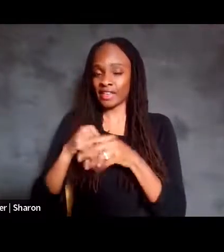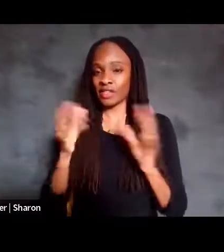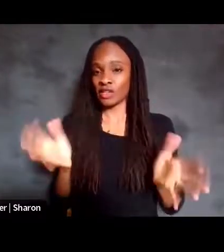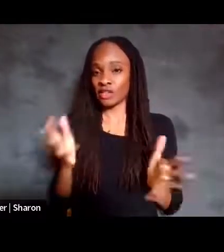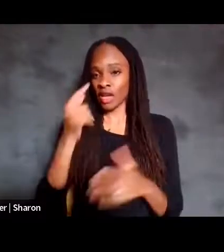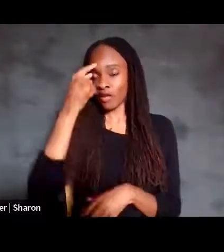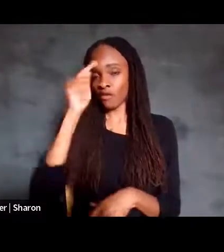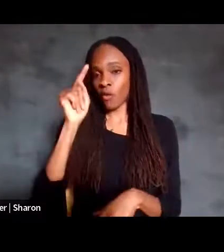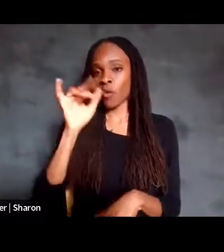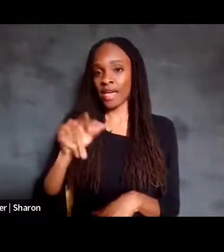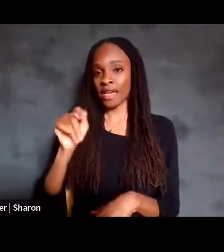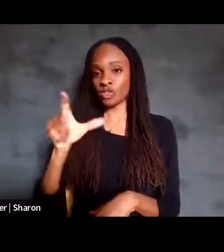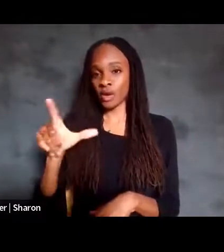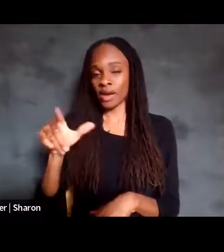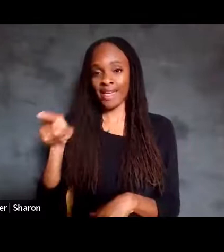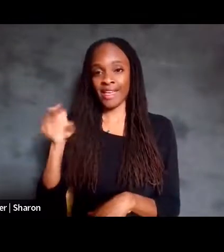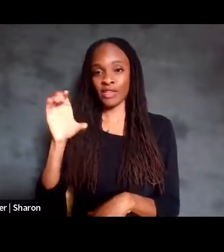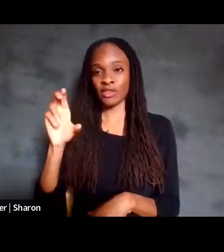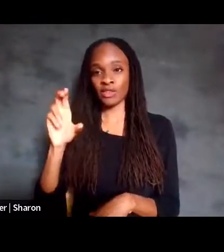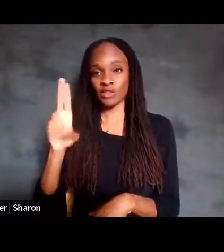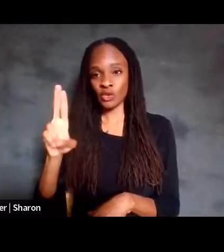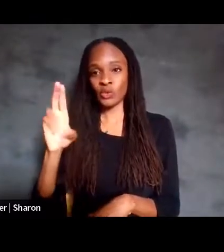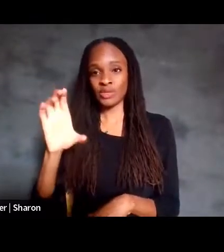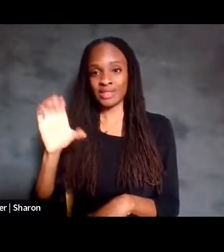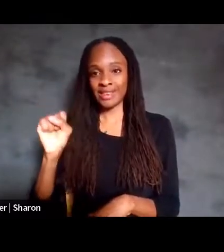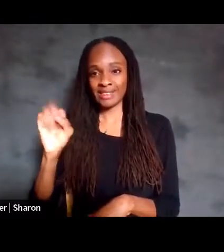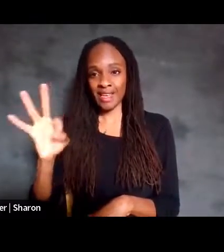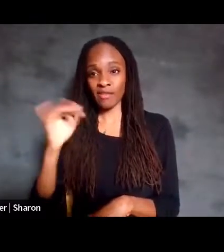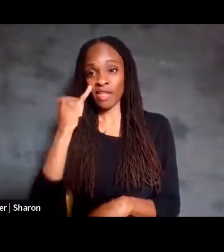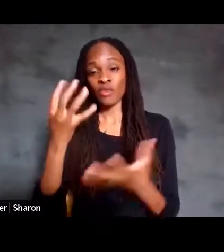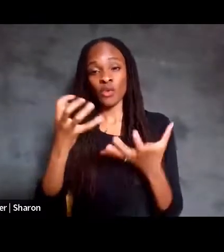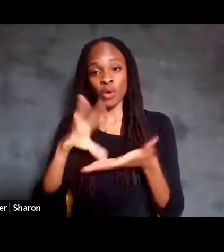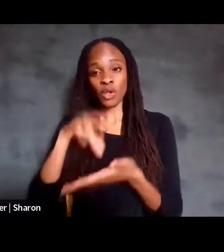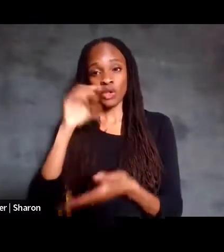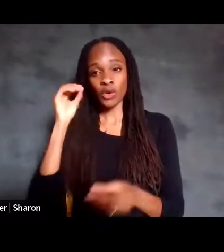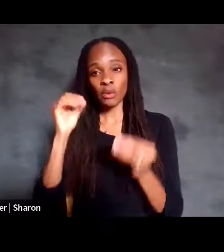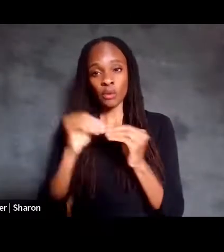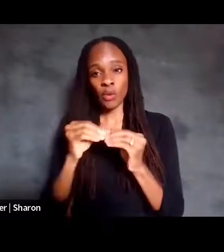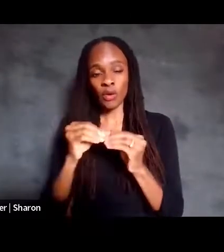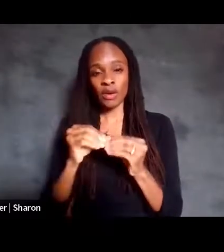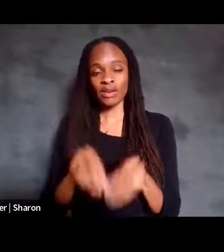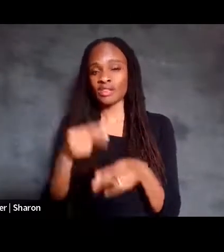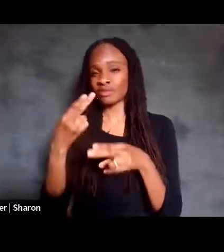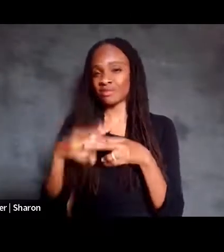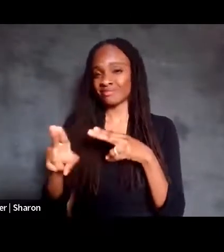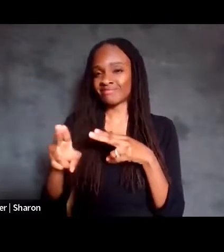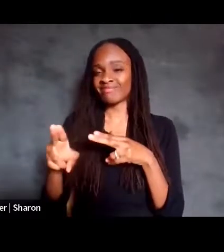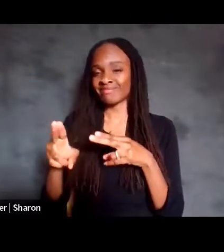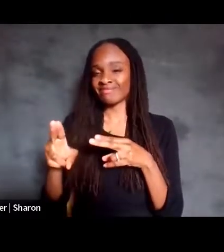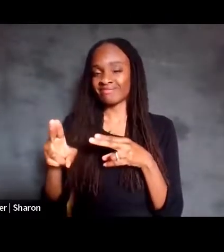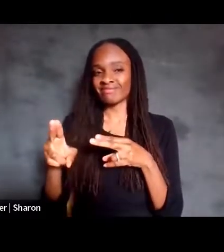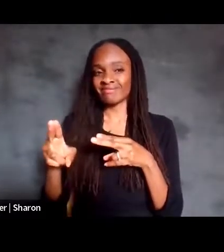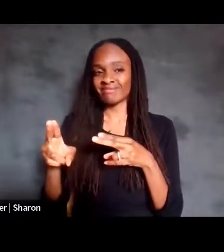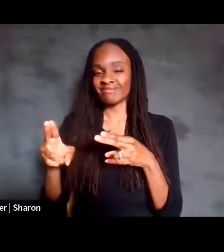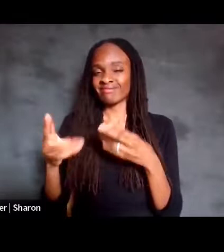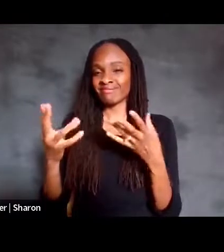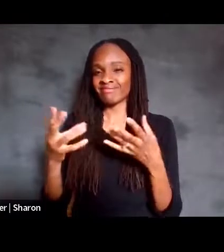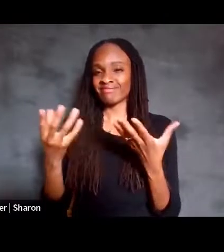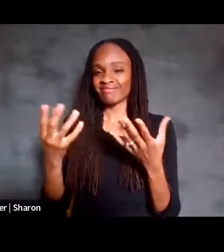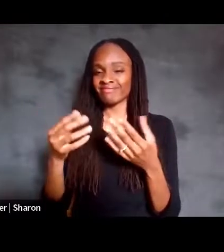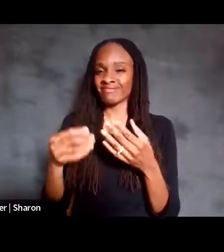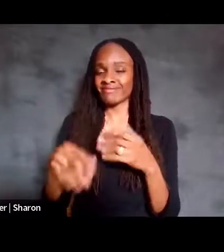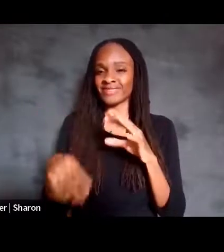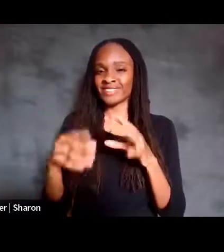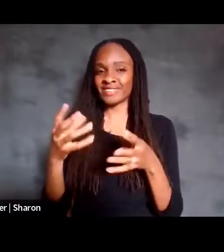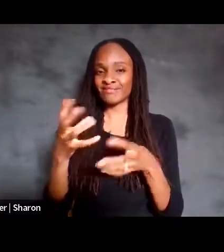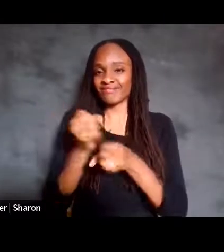at UCSF for you to learn more because, you know, the brief summary for us is that we don't have a lot of experience and